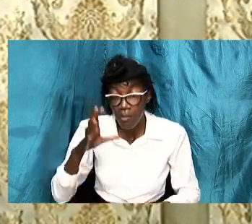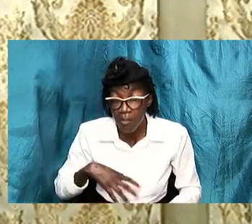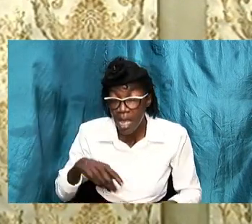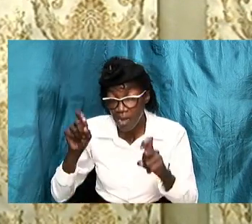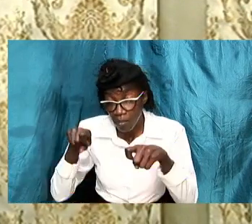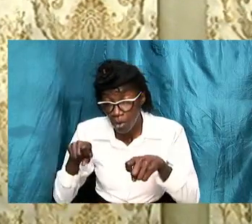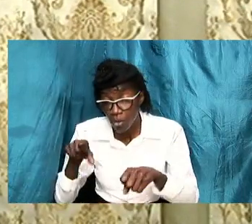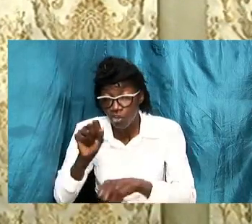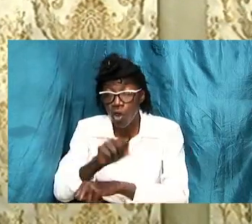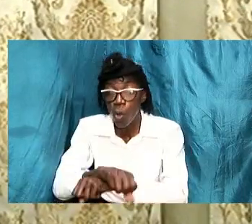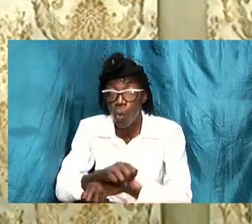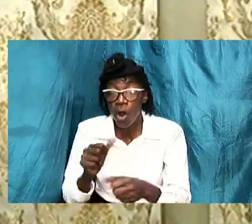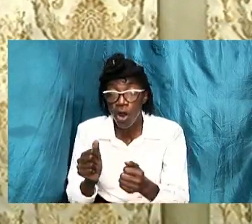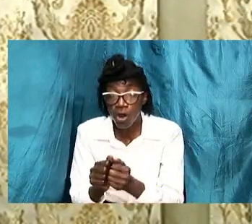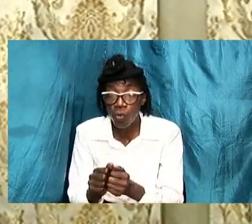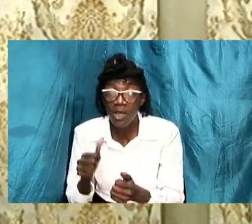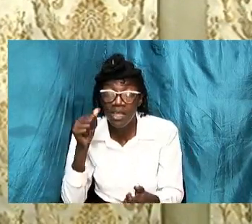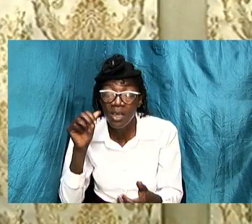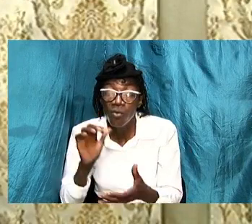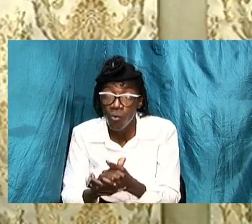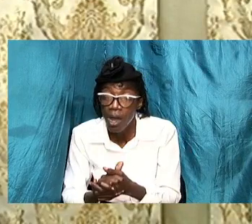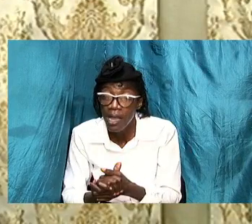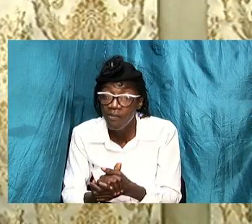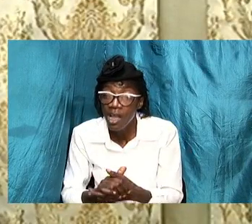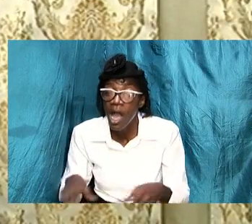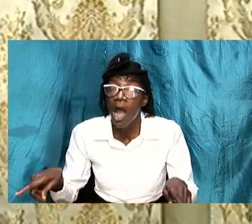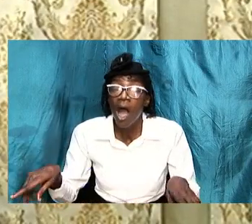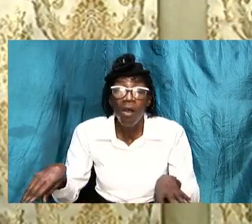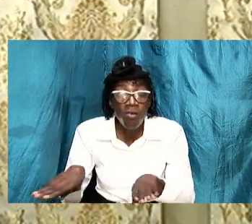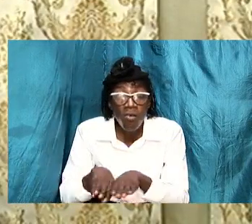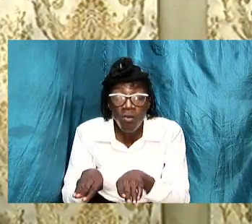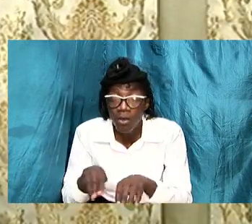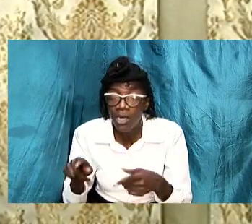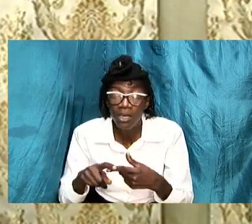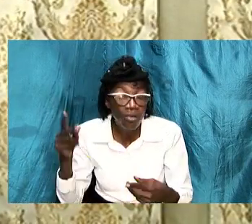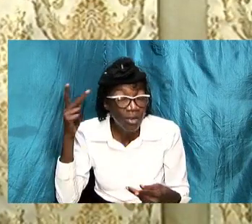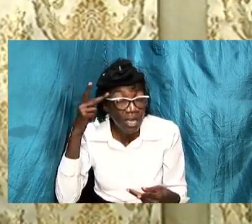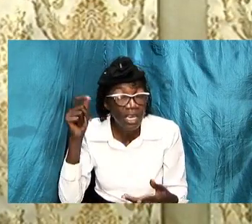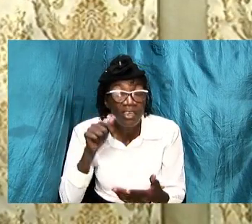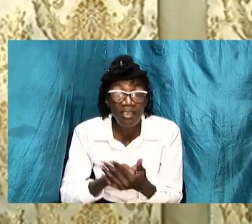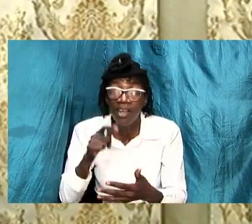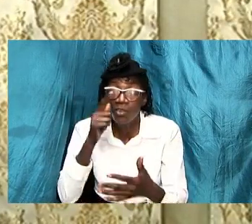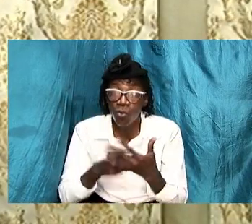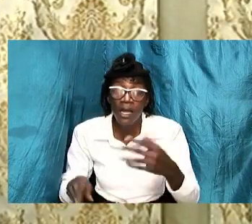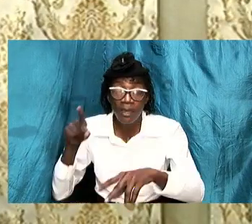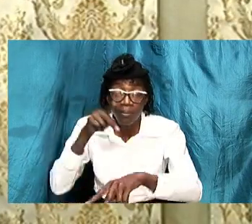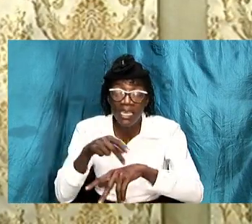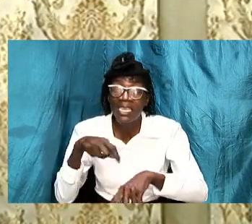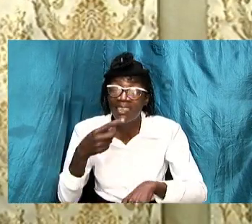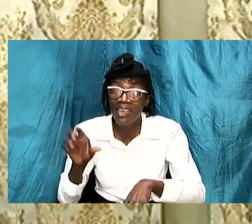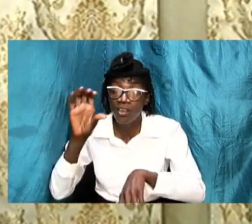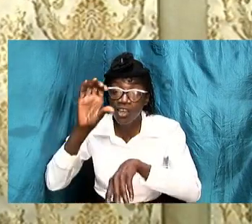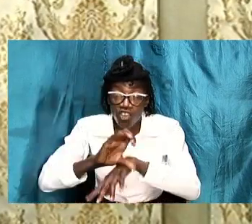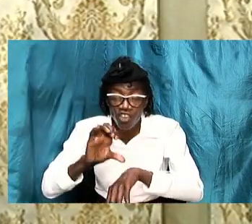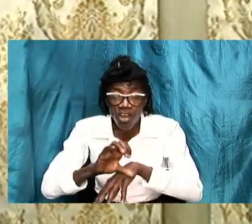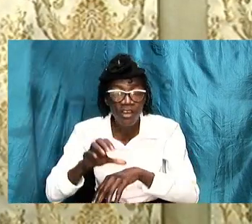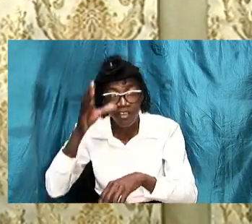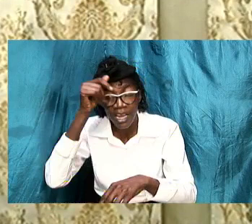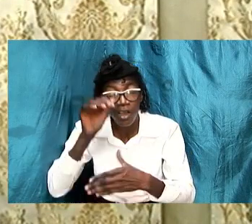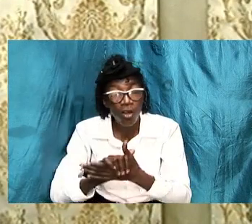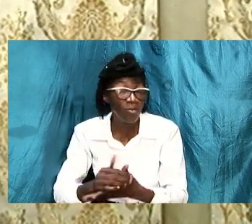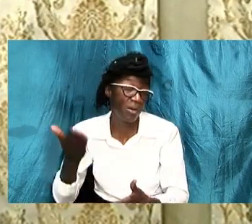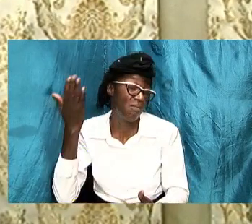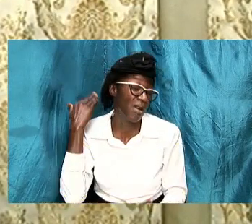spouses men according to knowledge that is exactly what peter said to the church and to the husbands back there